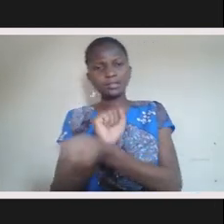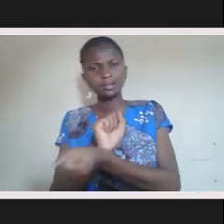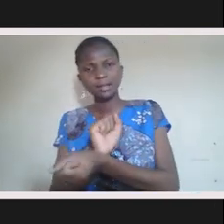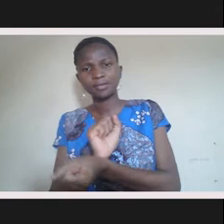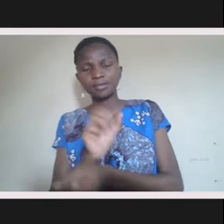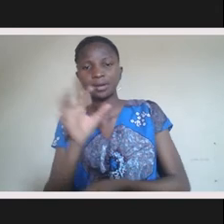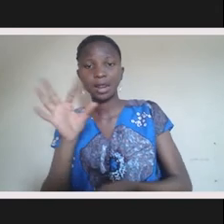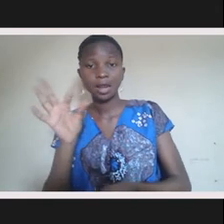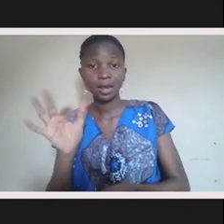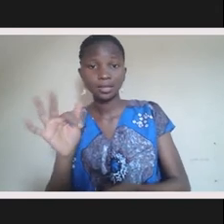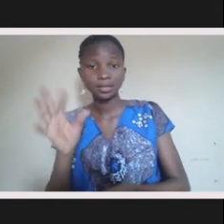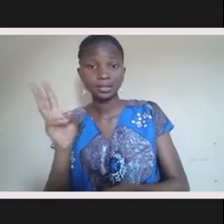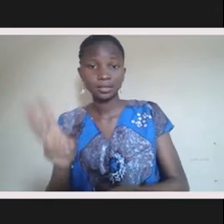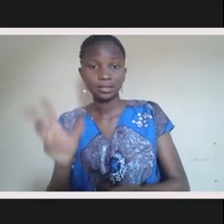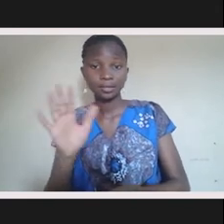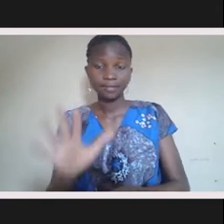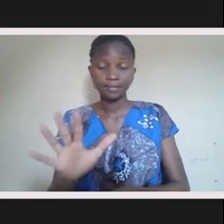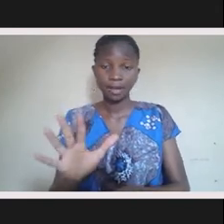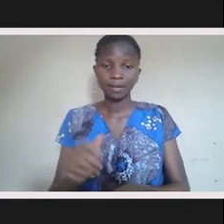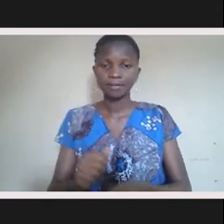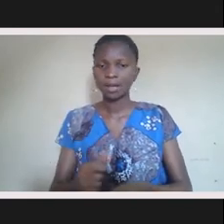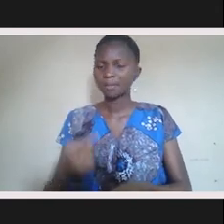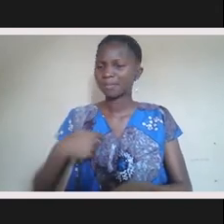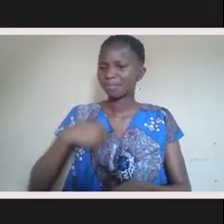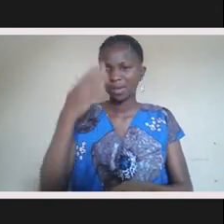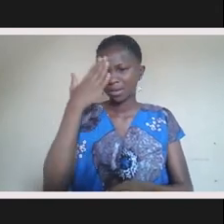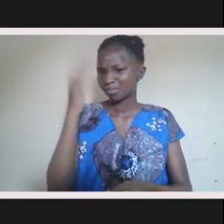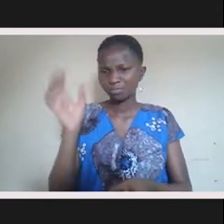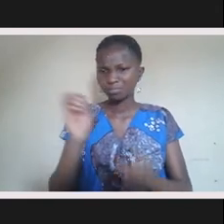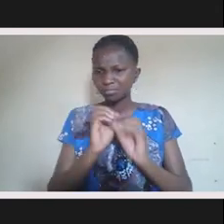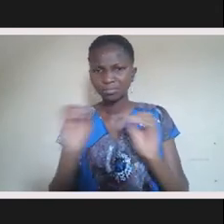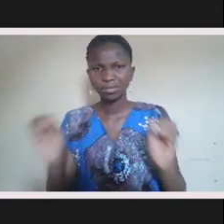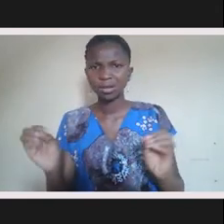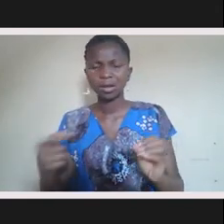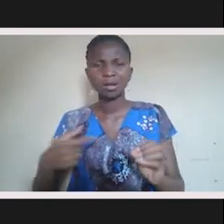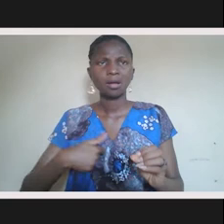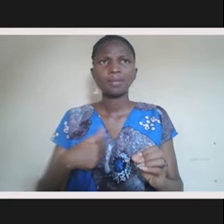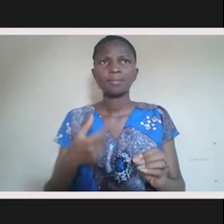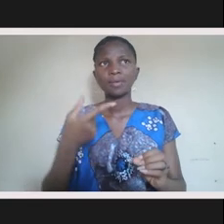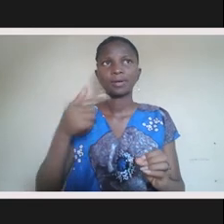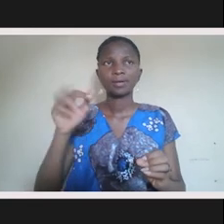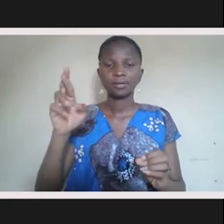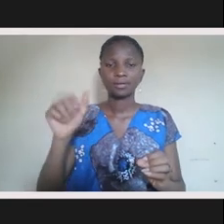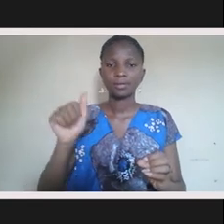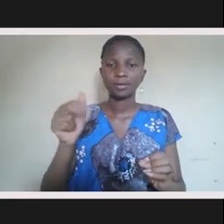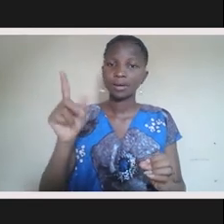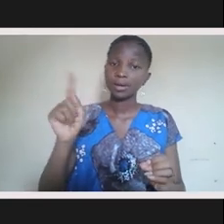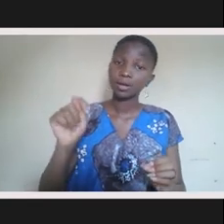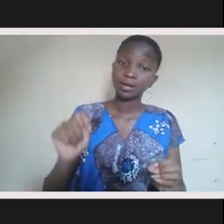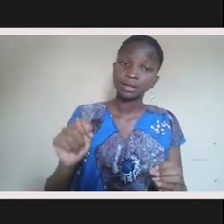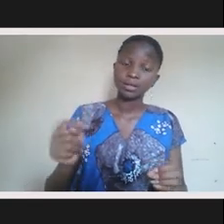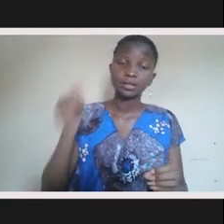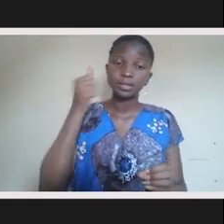slavery, 1865. And we know nothing. Like, and I, you know, my great-aunts are still